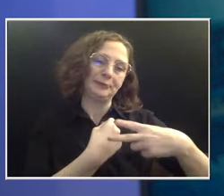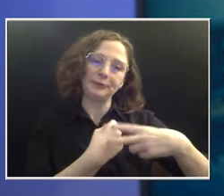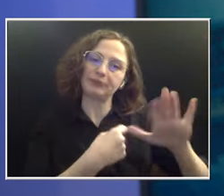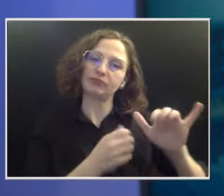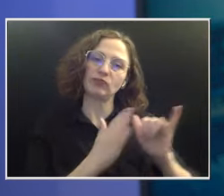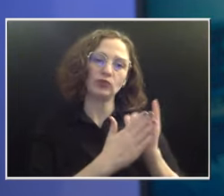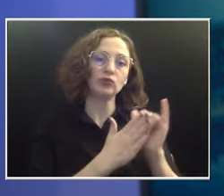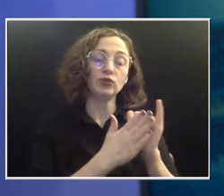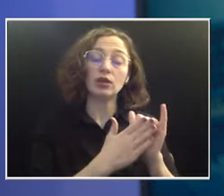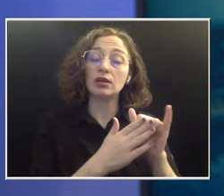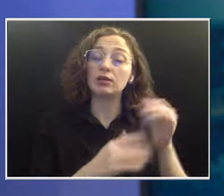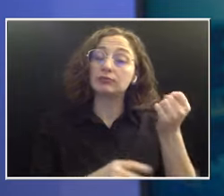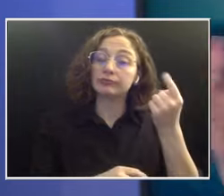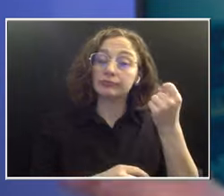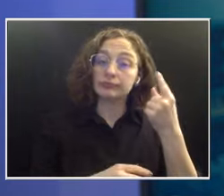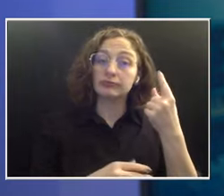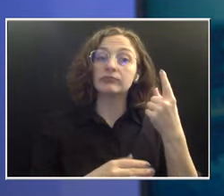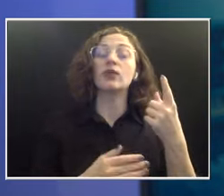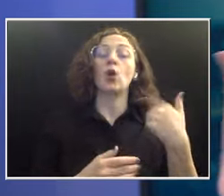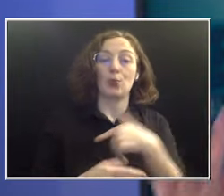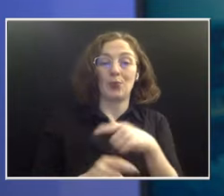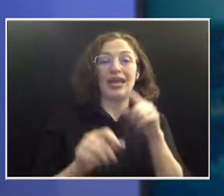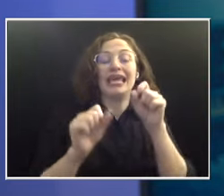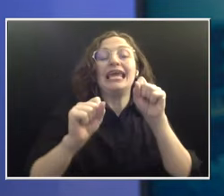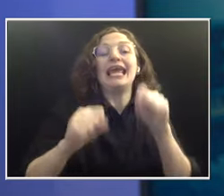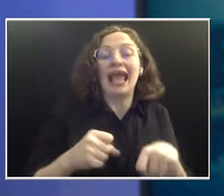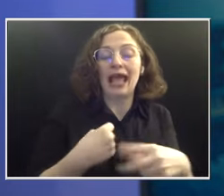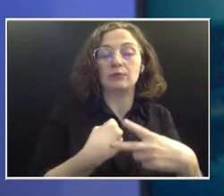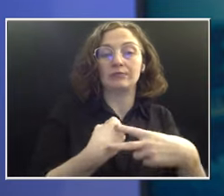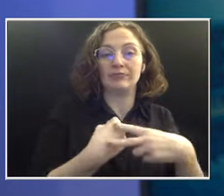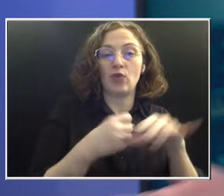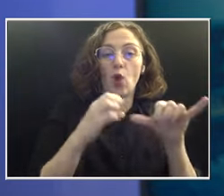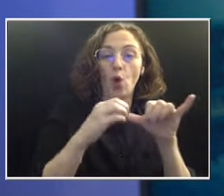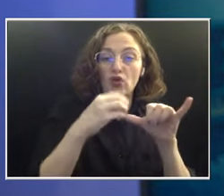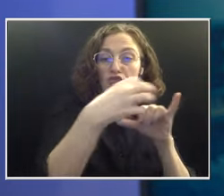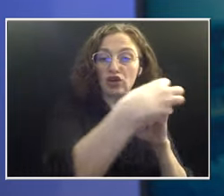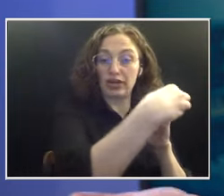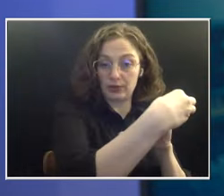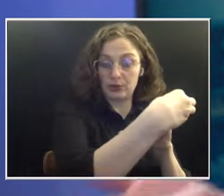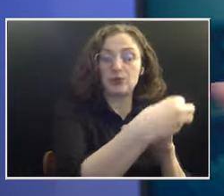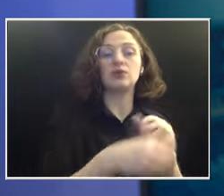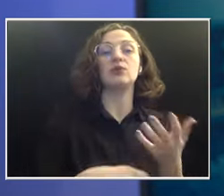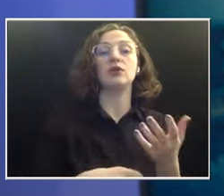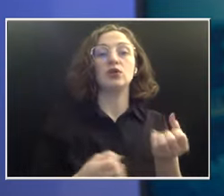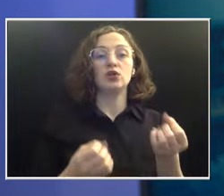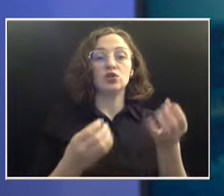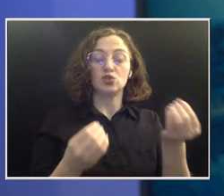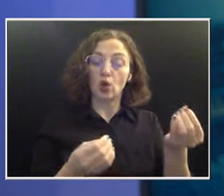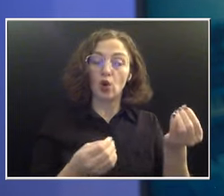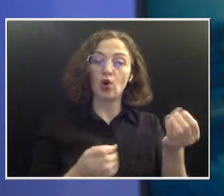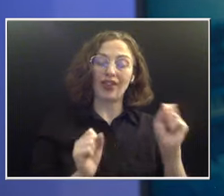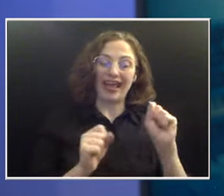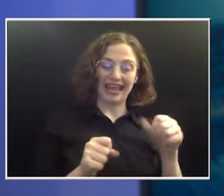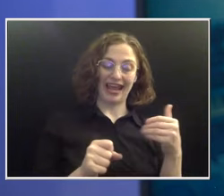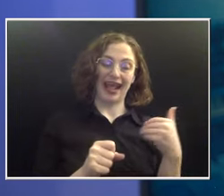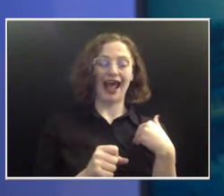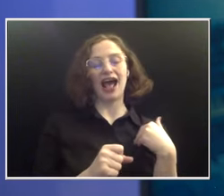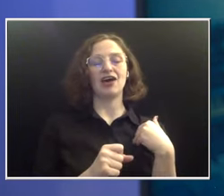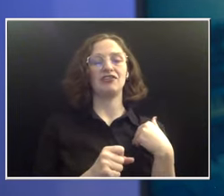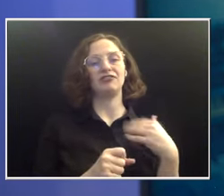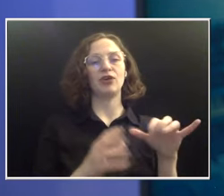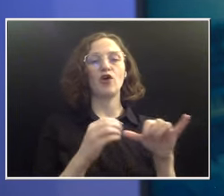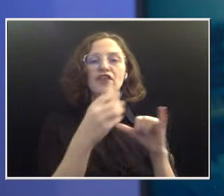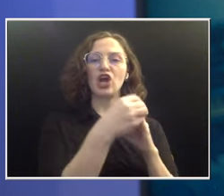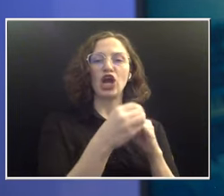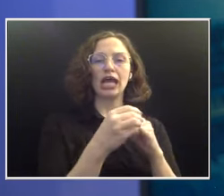meet with the IVF doctors, and they do ovarian stimulation and get embryos. They have to have a surrogate, but they're still able to have biologically their